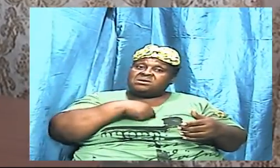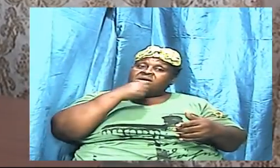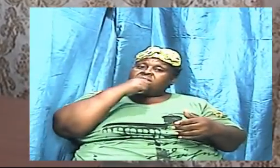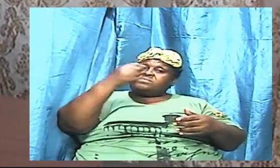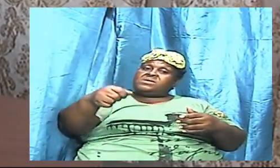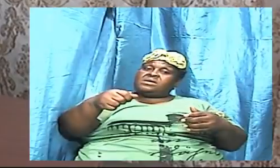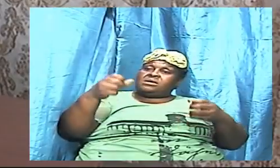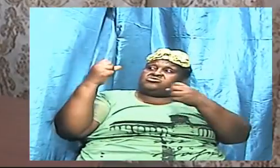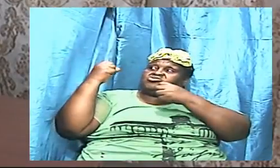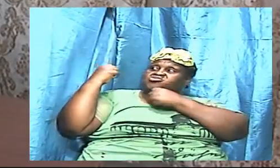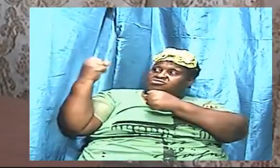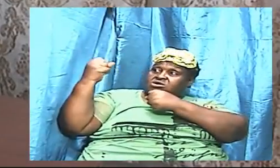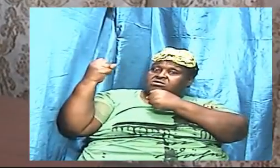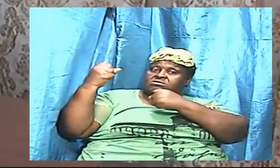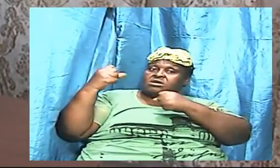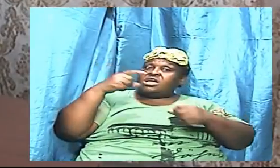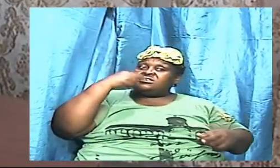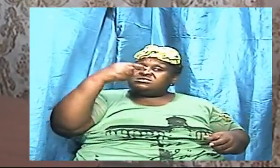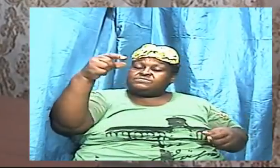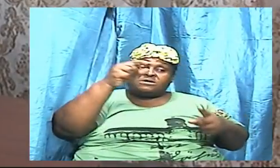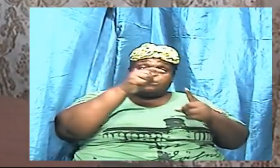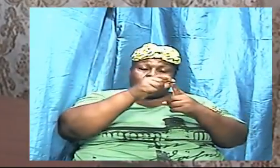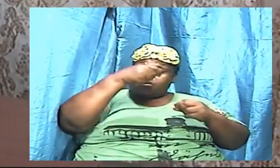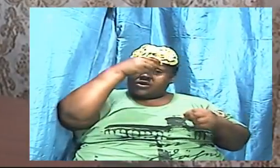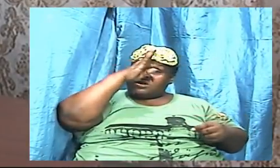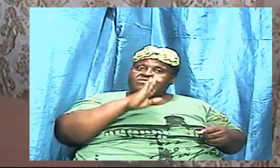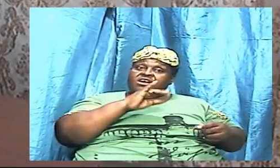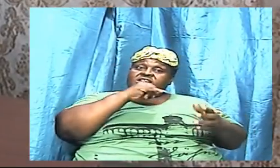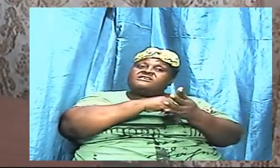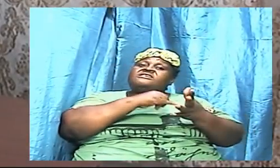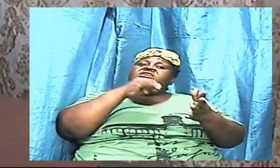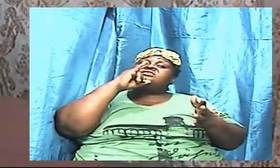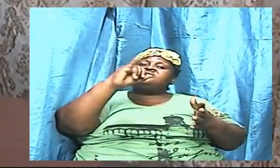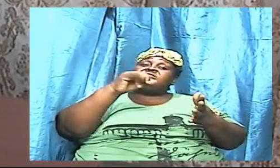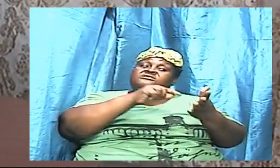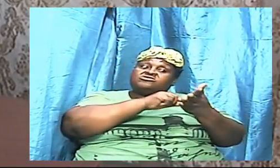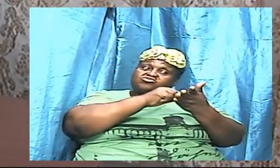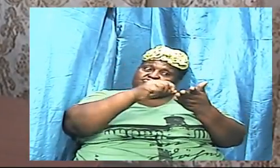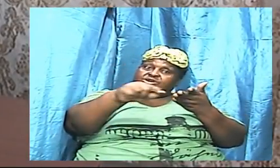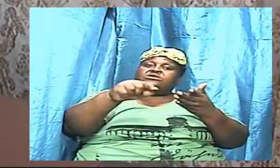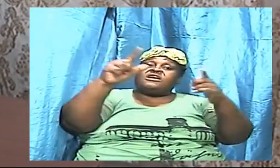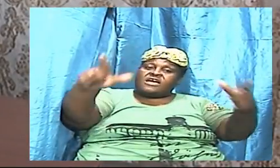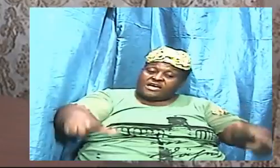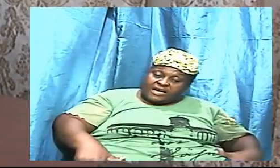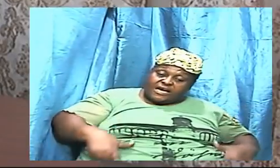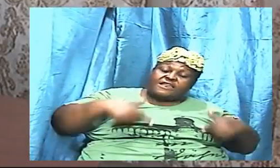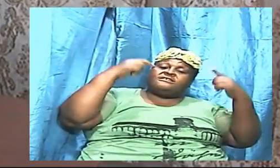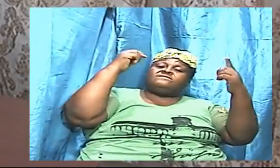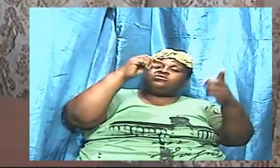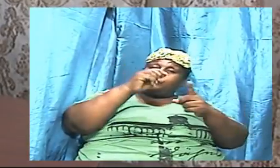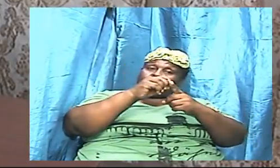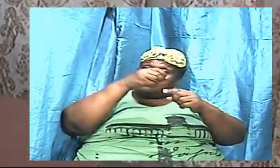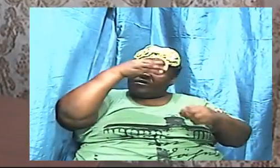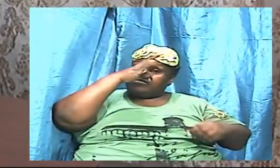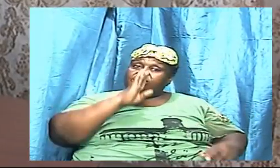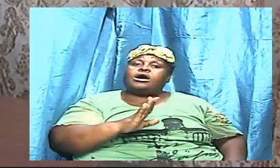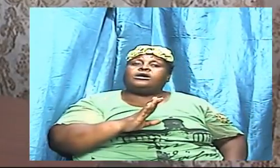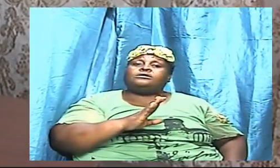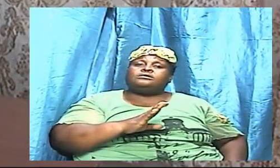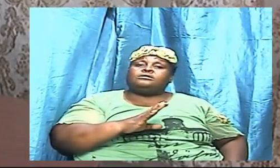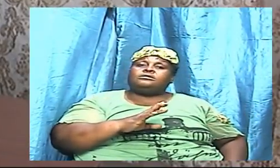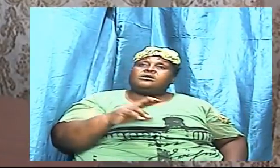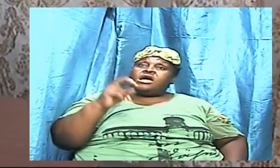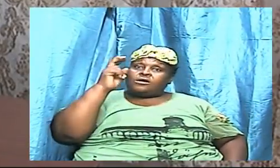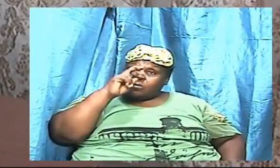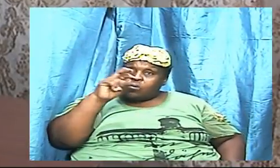and start speaking it is written and living in the word and watch